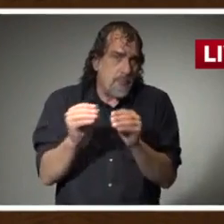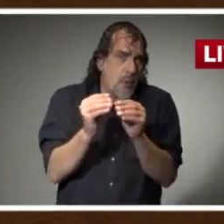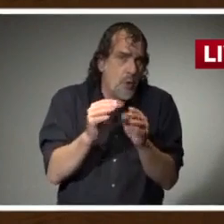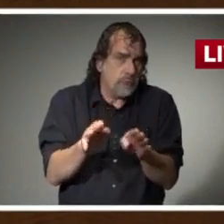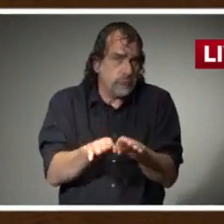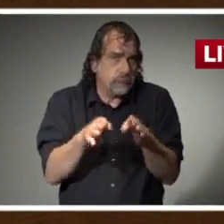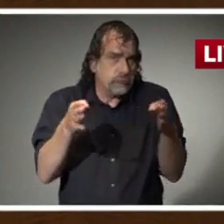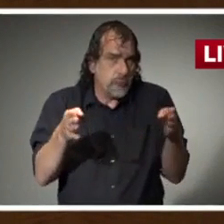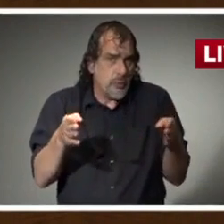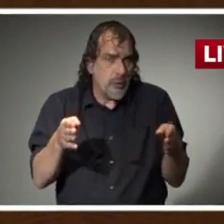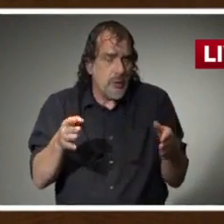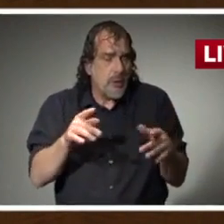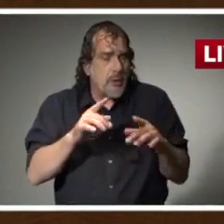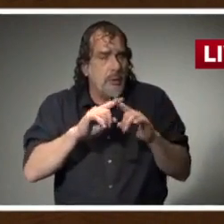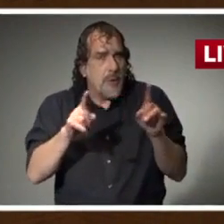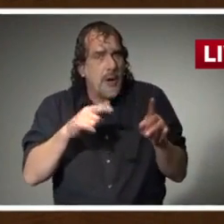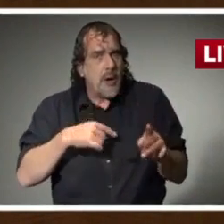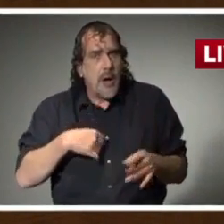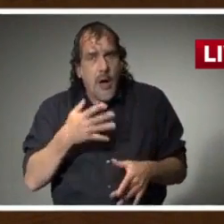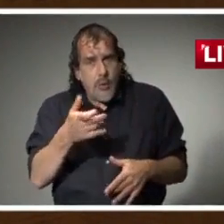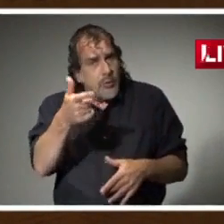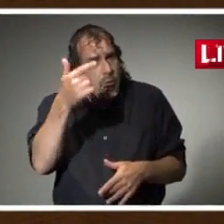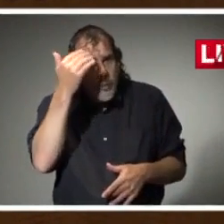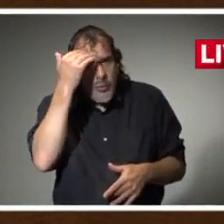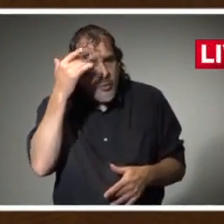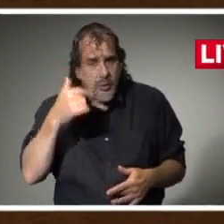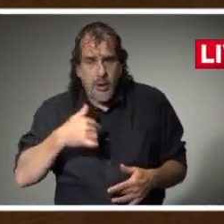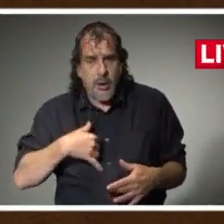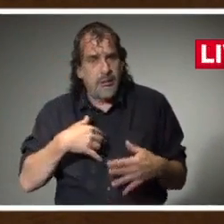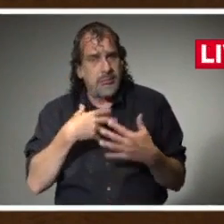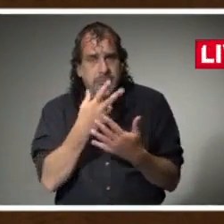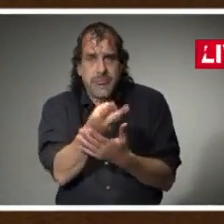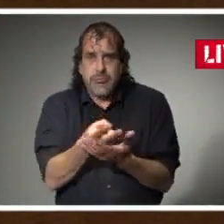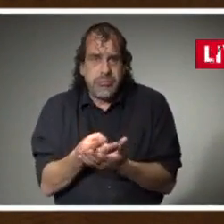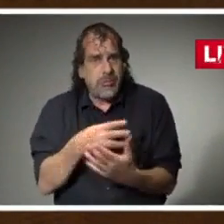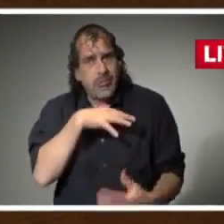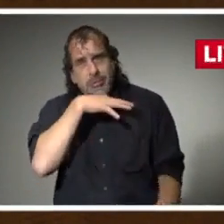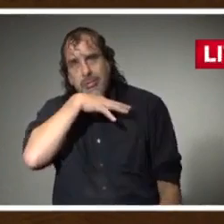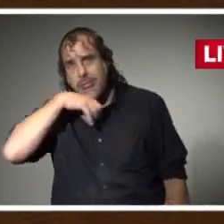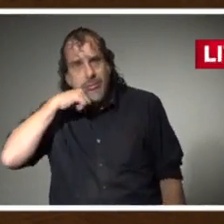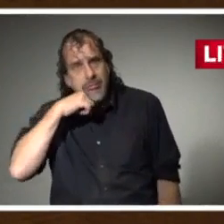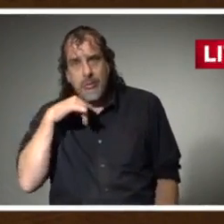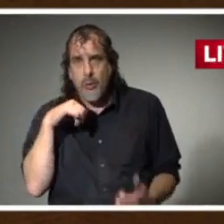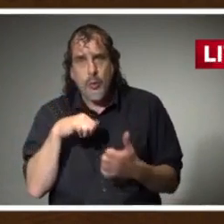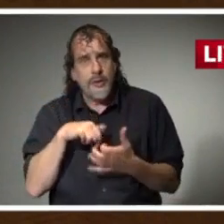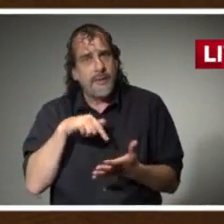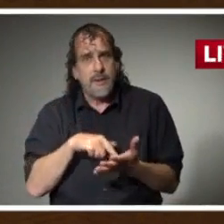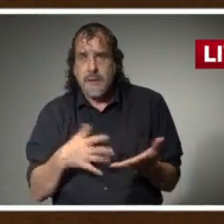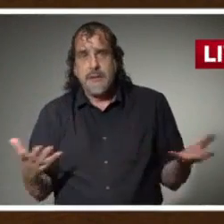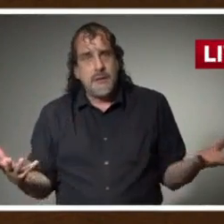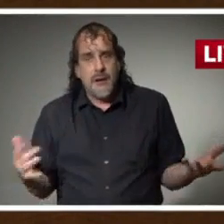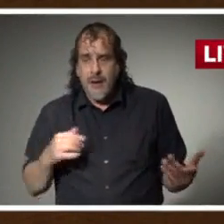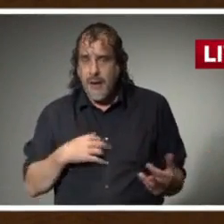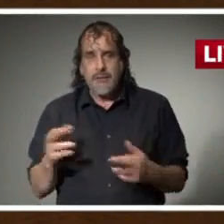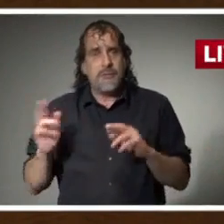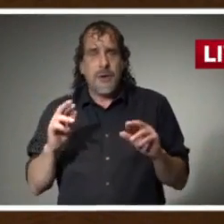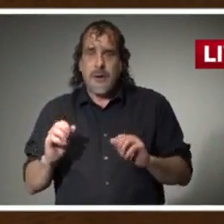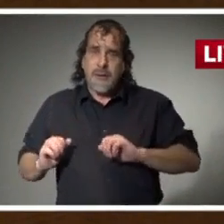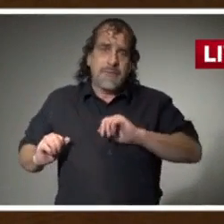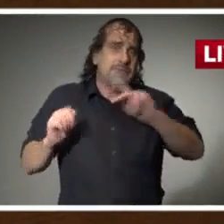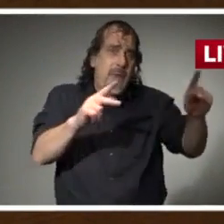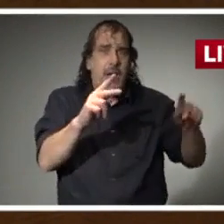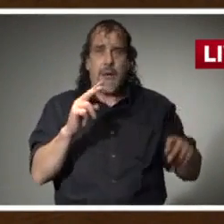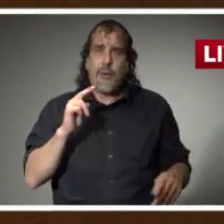I want you to know I'm tired of all this too. I'm ready to get back to life as normal.